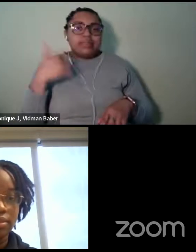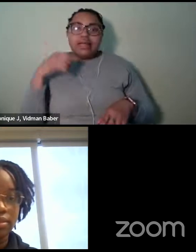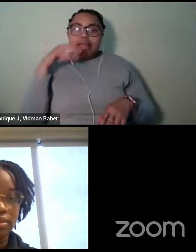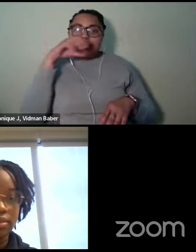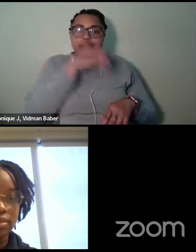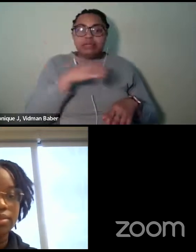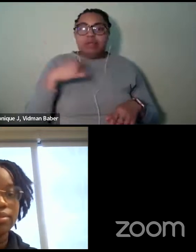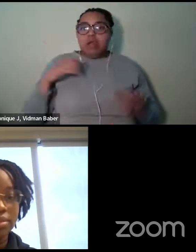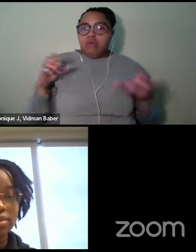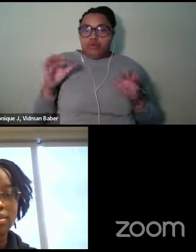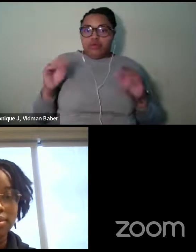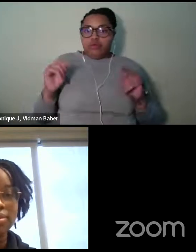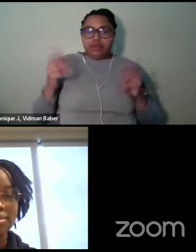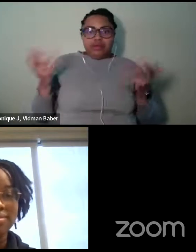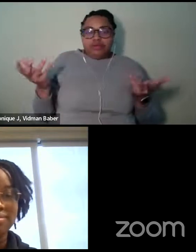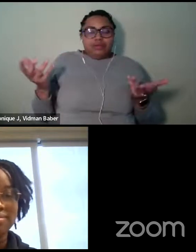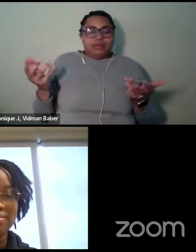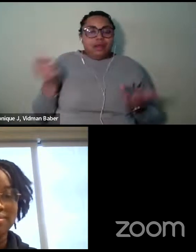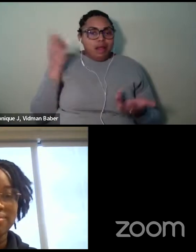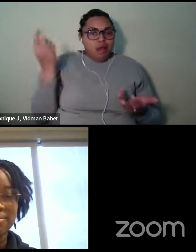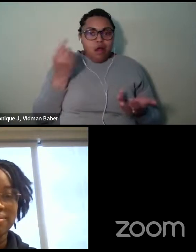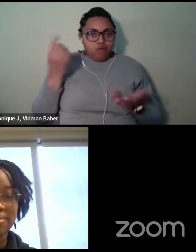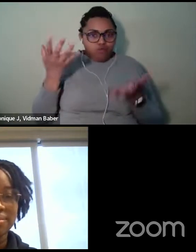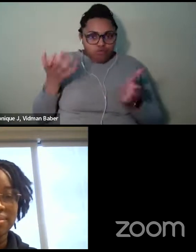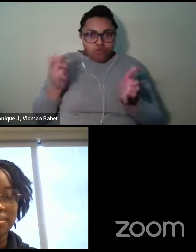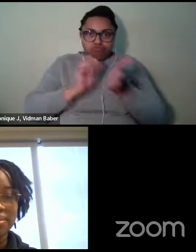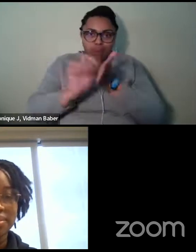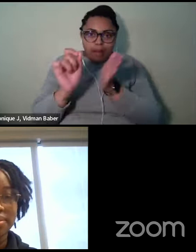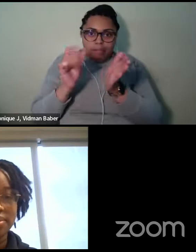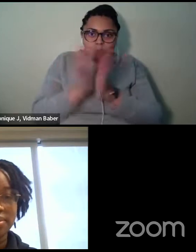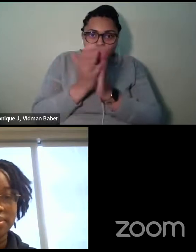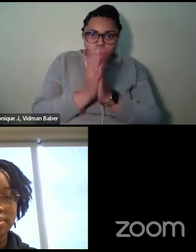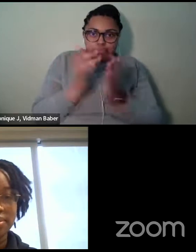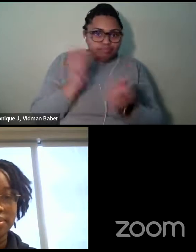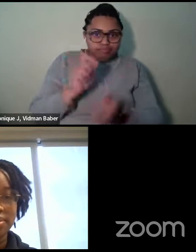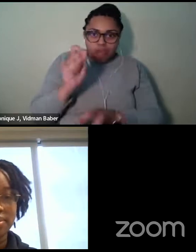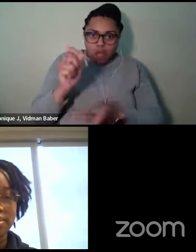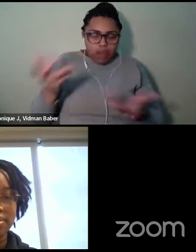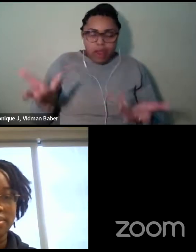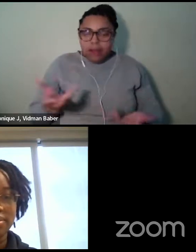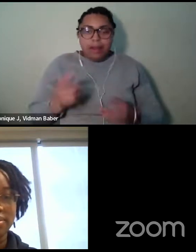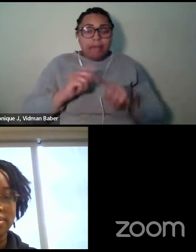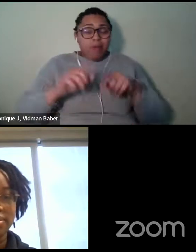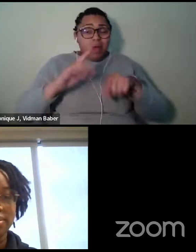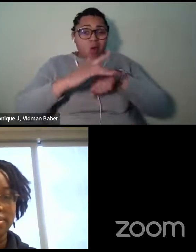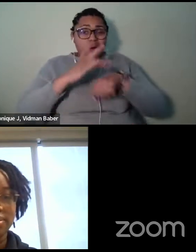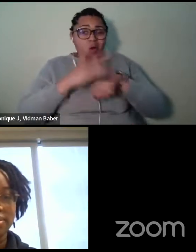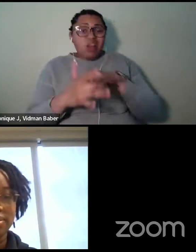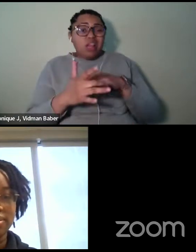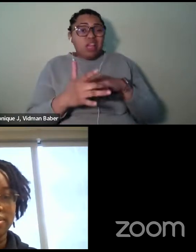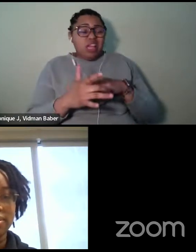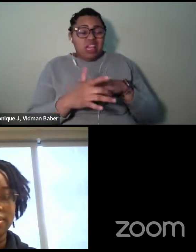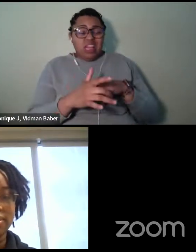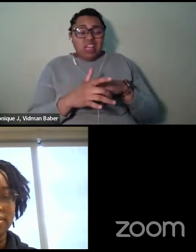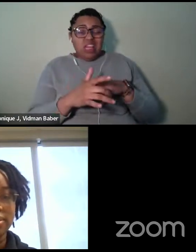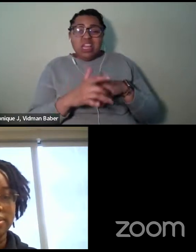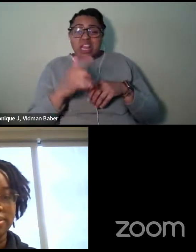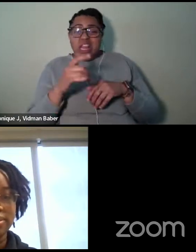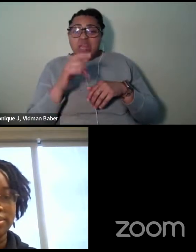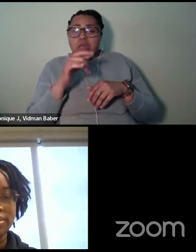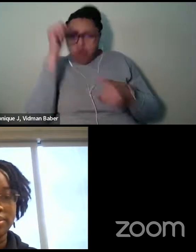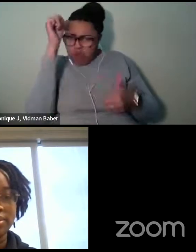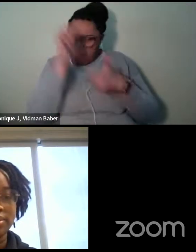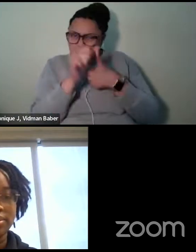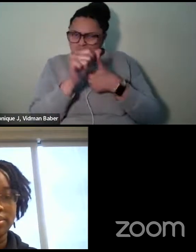going to do it, you know, because it was always something I always wanted to do. And early on, like that group of women writer friends that I talked about,